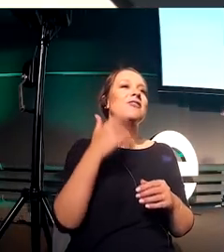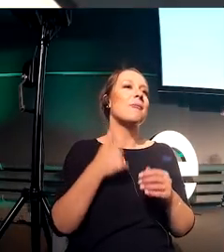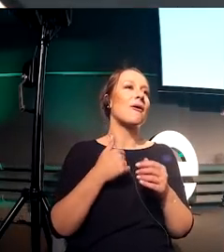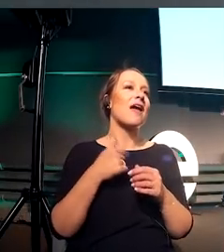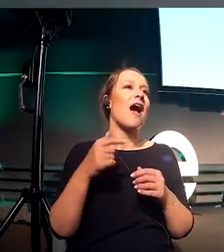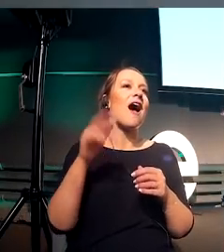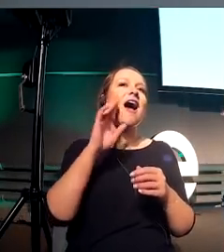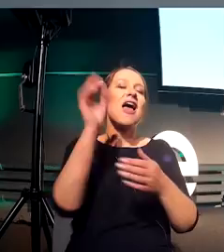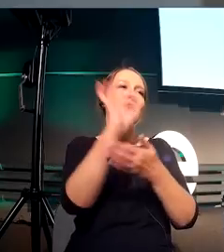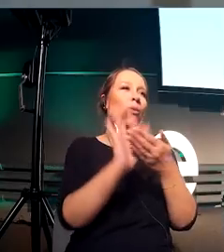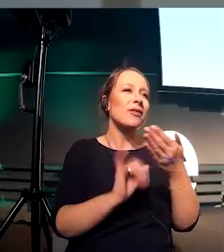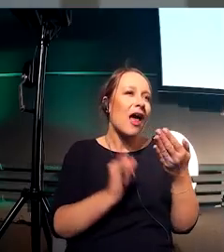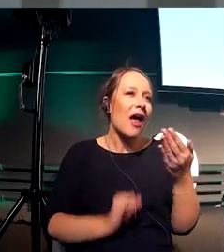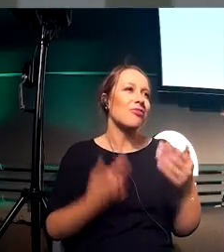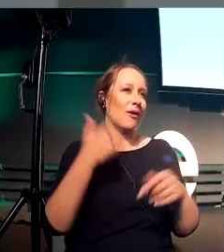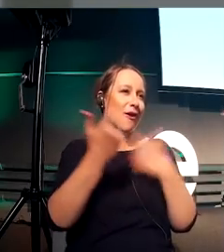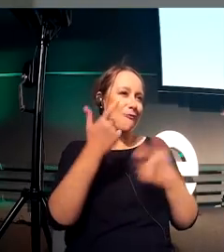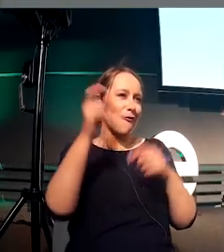would by just eyeballing it.